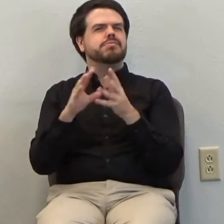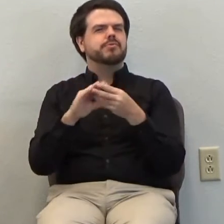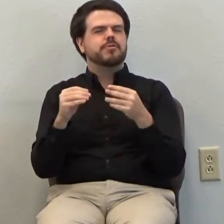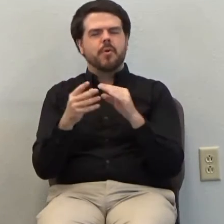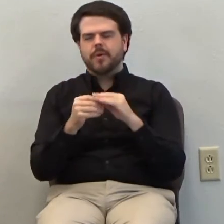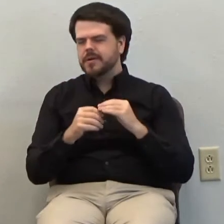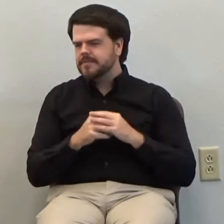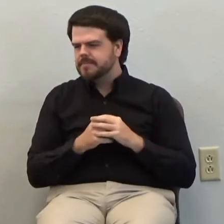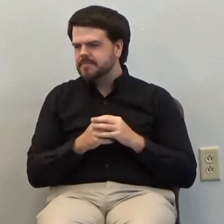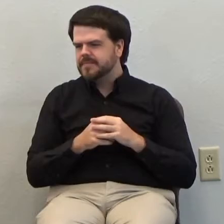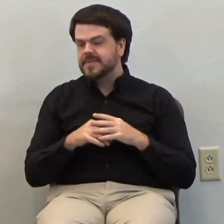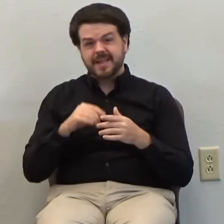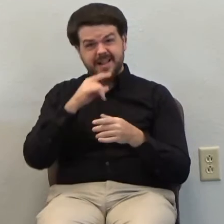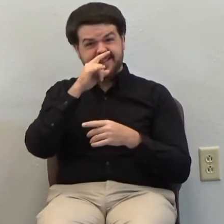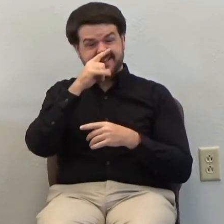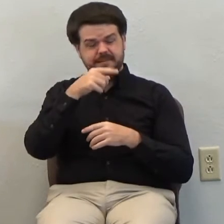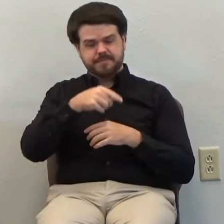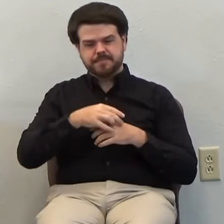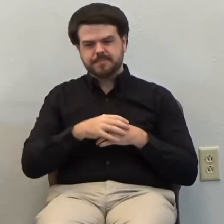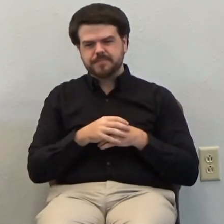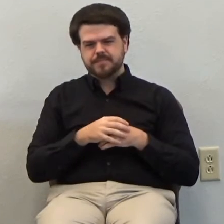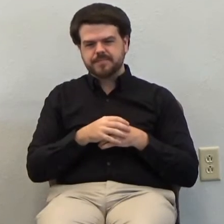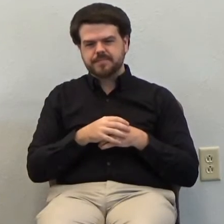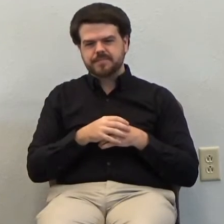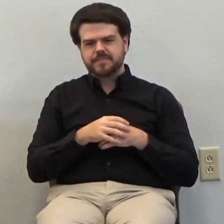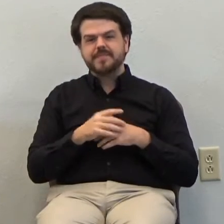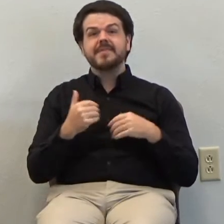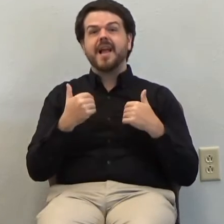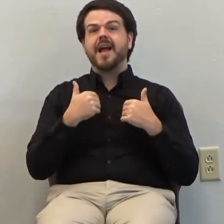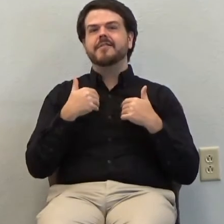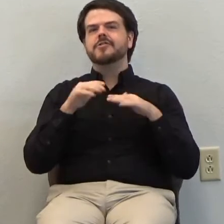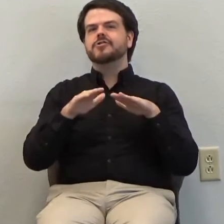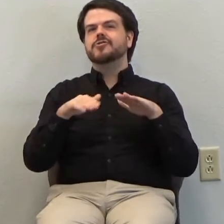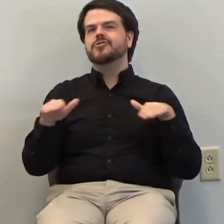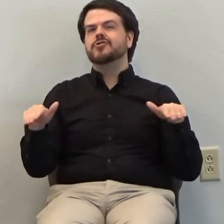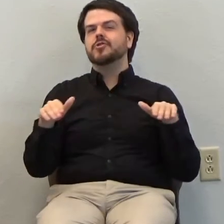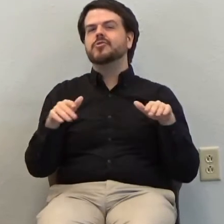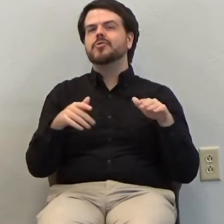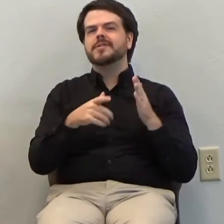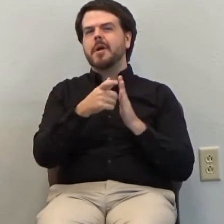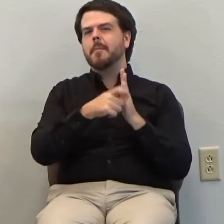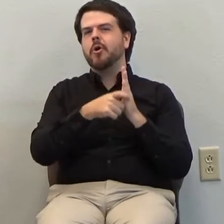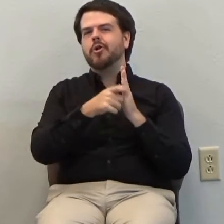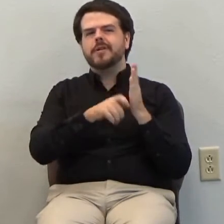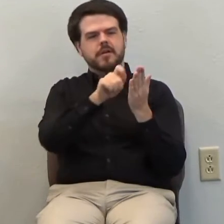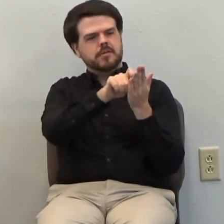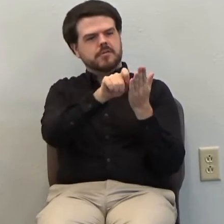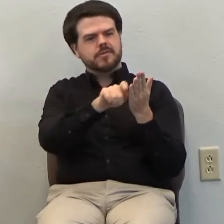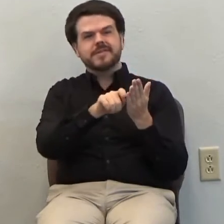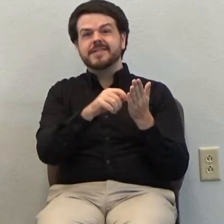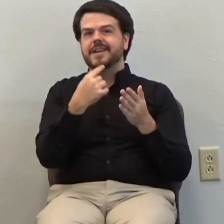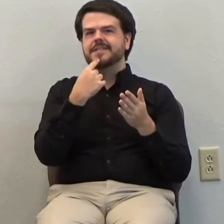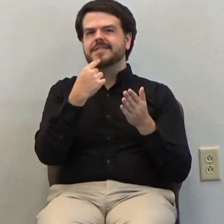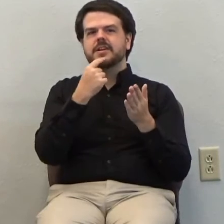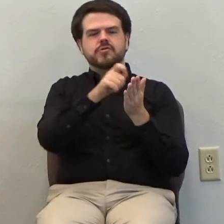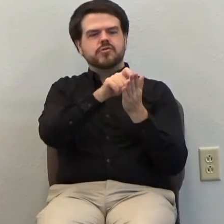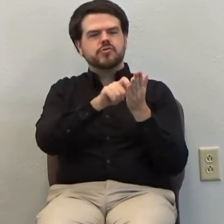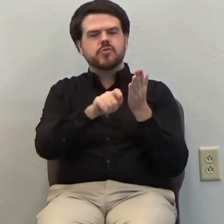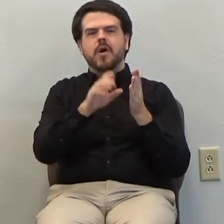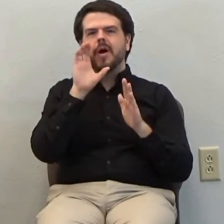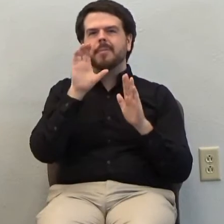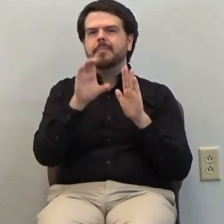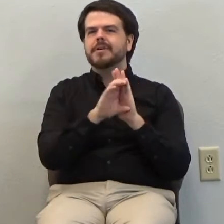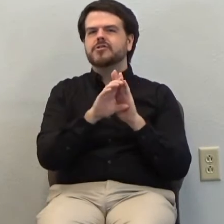when the kids have had their children's bulletin and on the bulletin it says, draw a picture of the sermon.